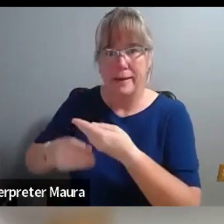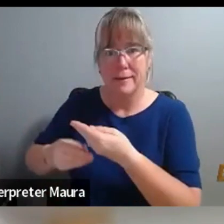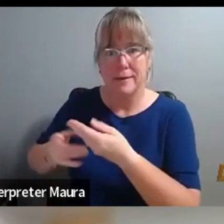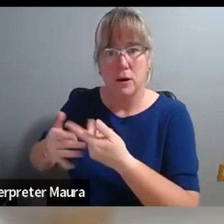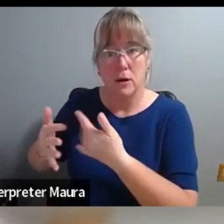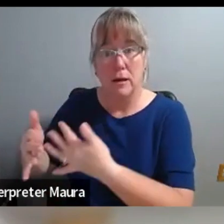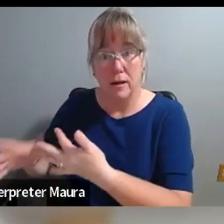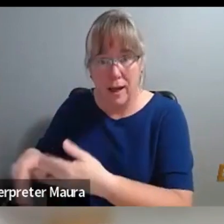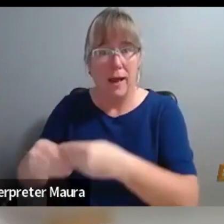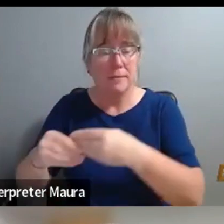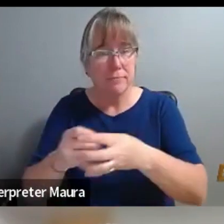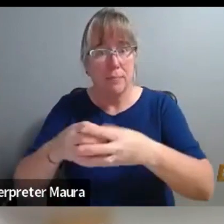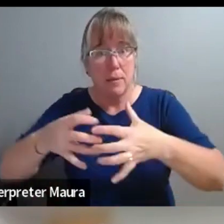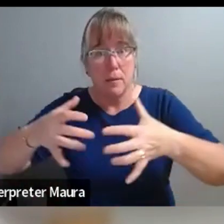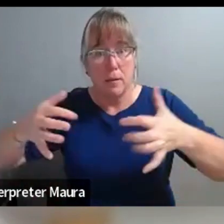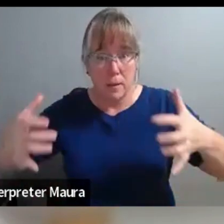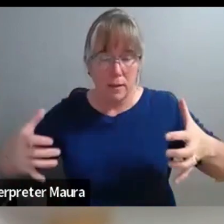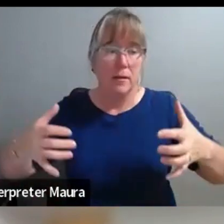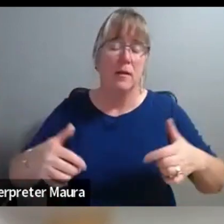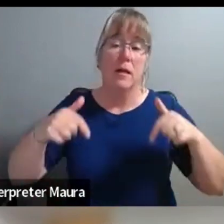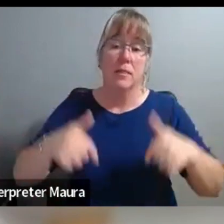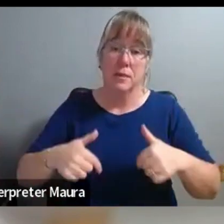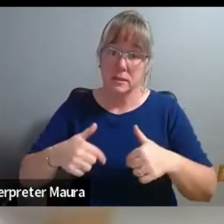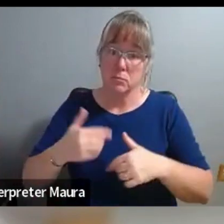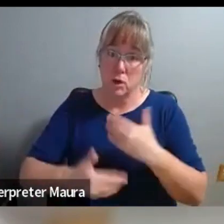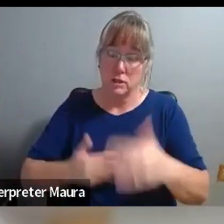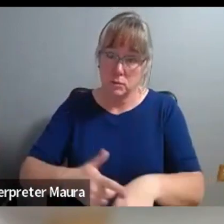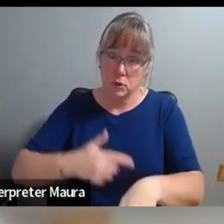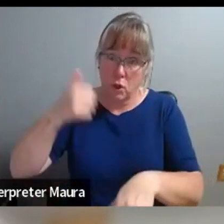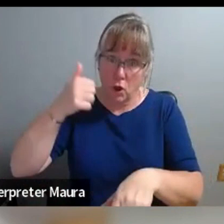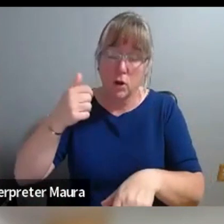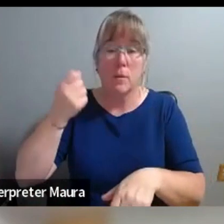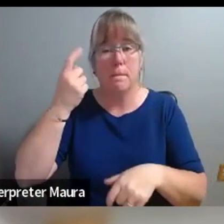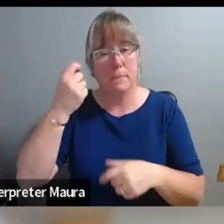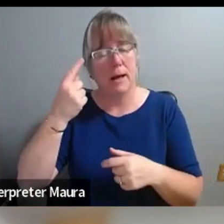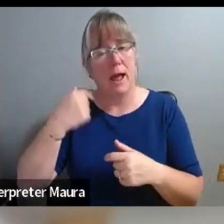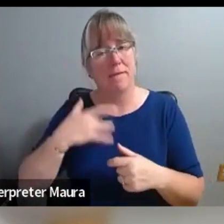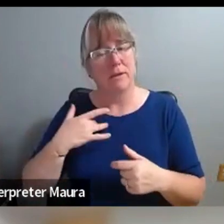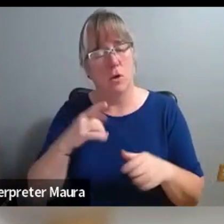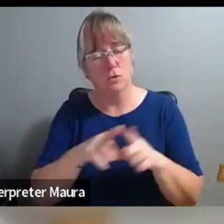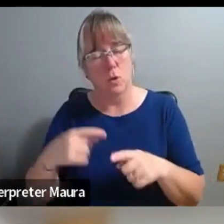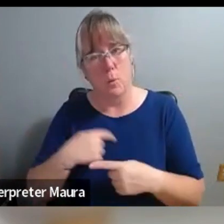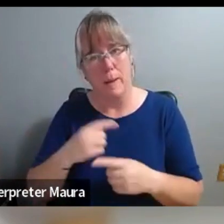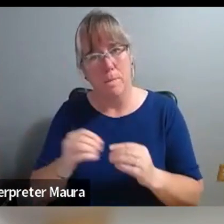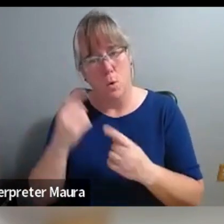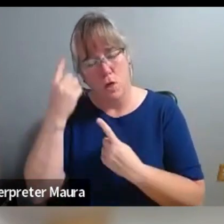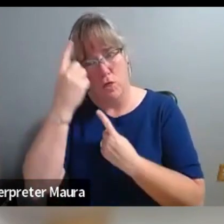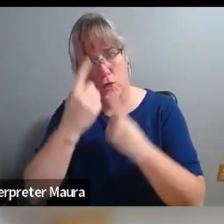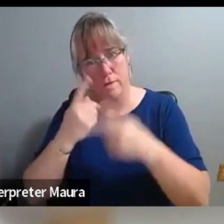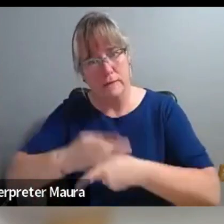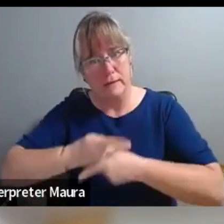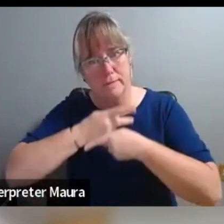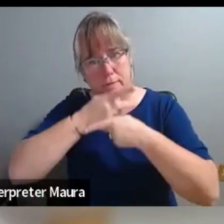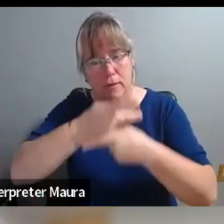taken, it might've made the process longer, but it made us maybe more thoughtful. And as we move through time